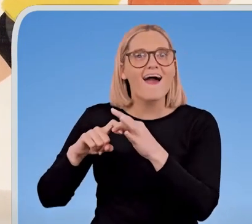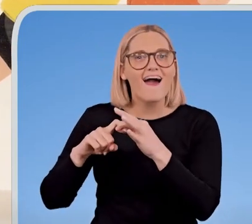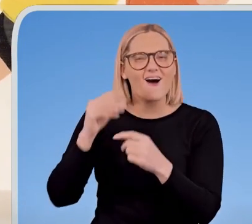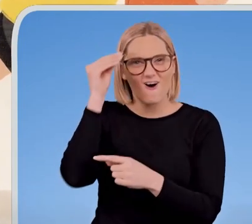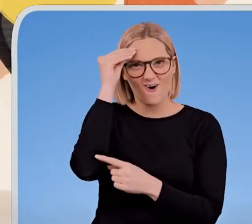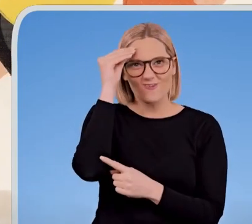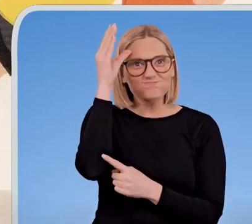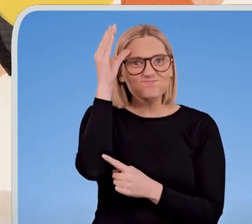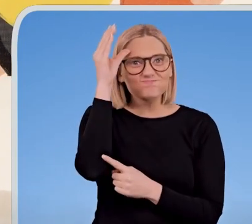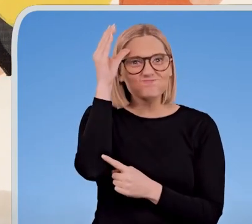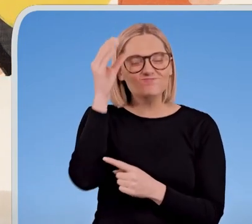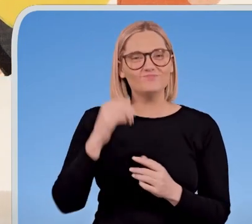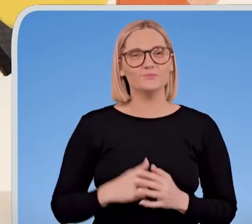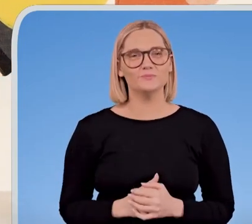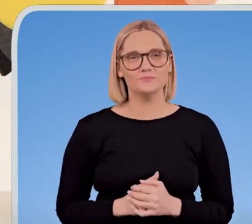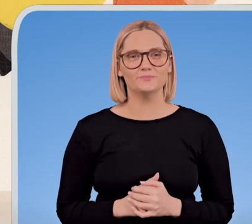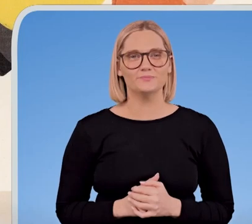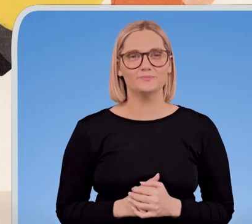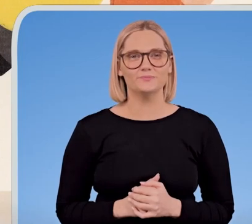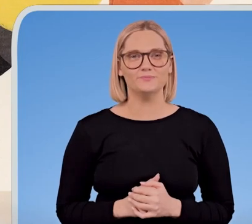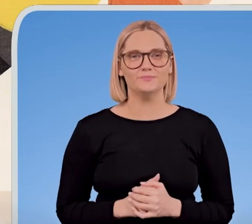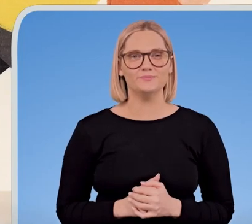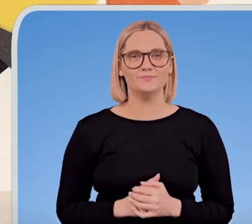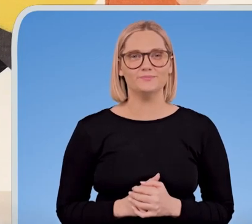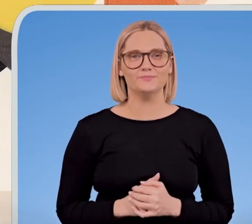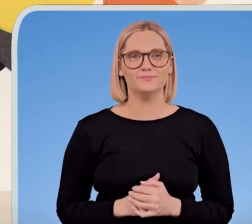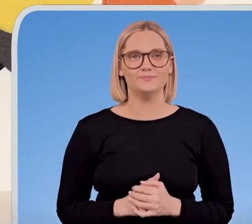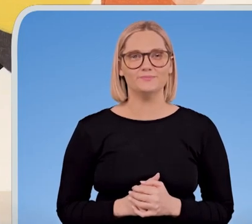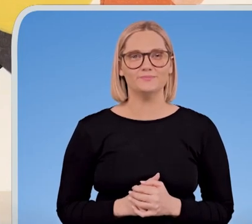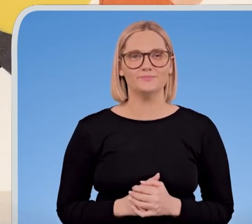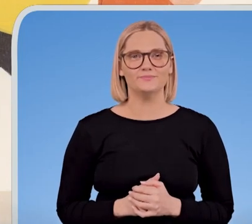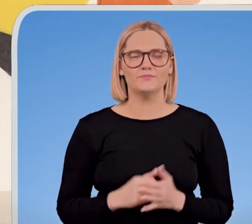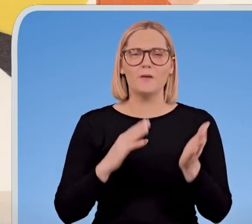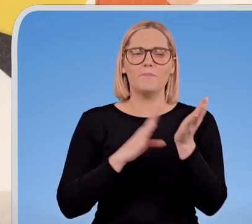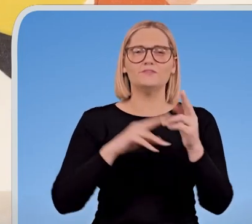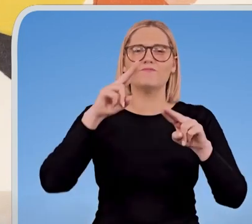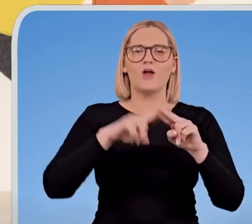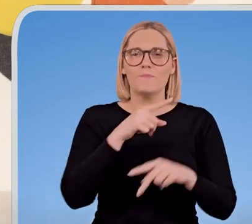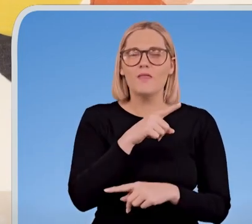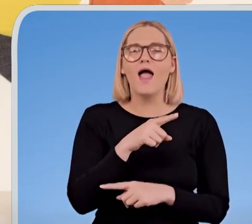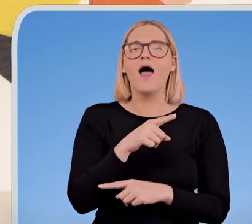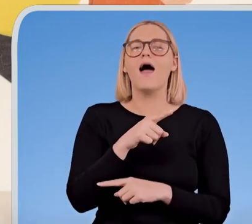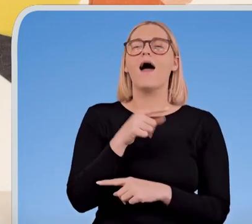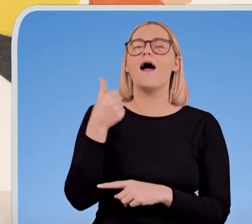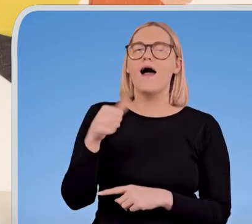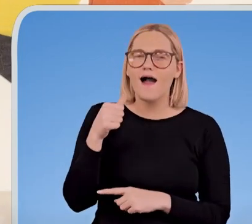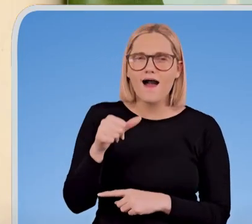that knowledge would give him an advantage. He also knew he had to be strong and fit.